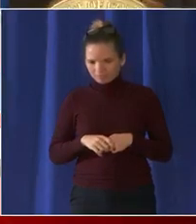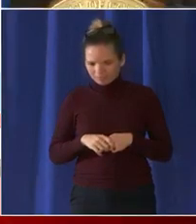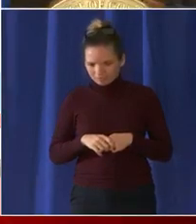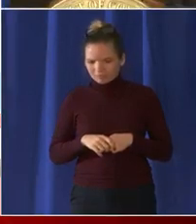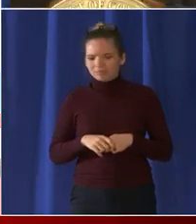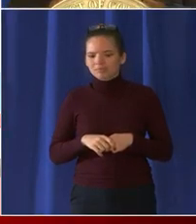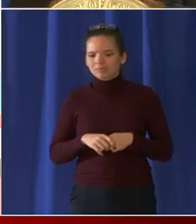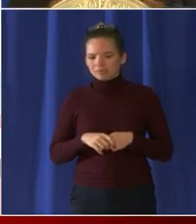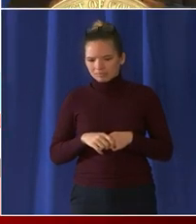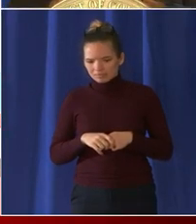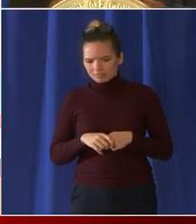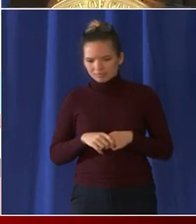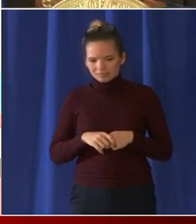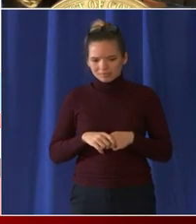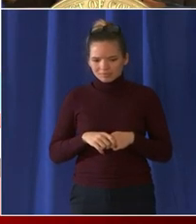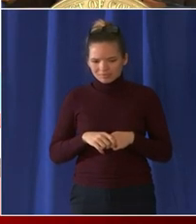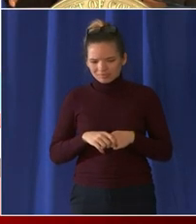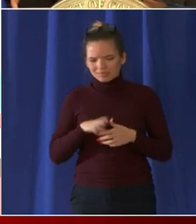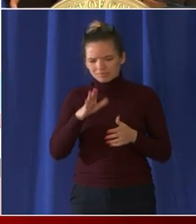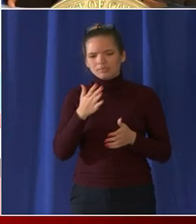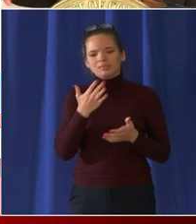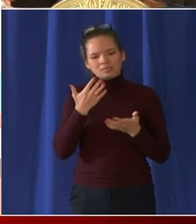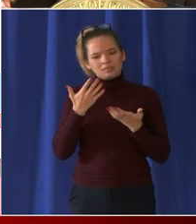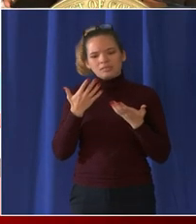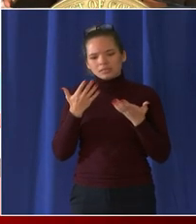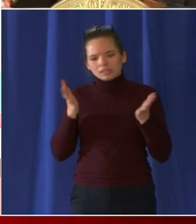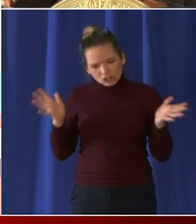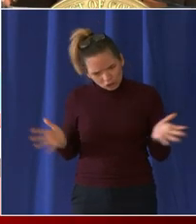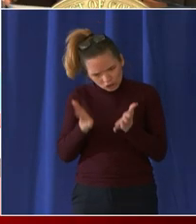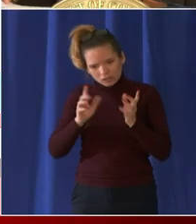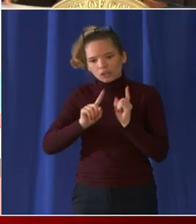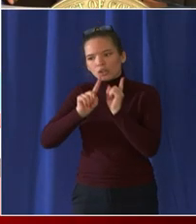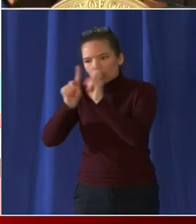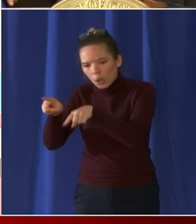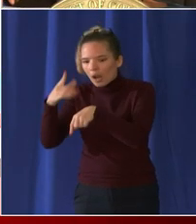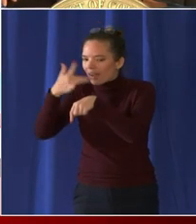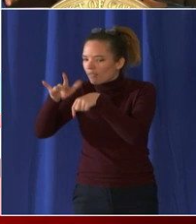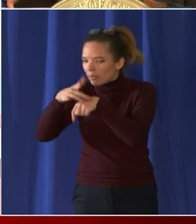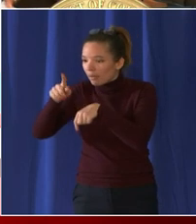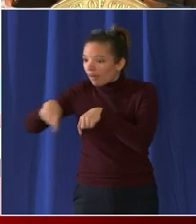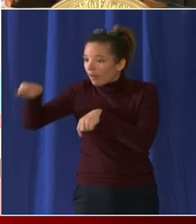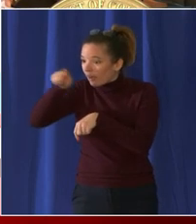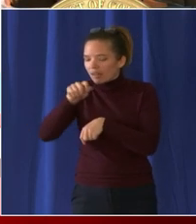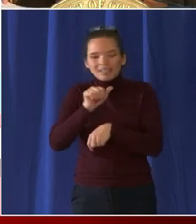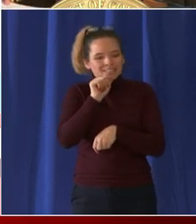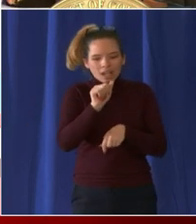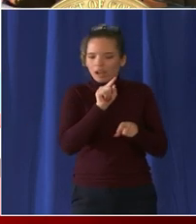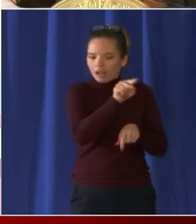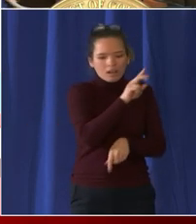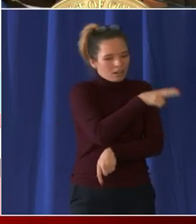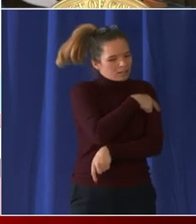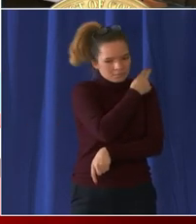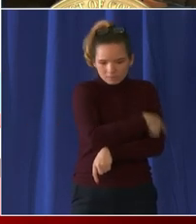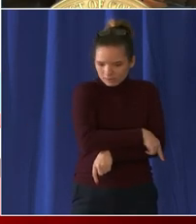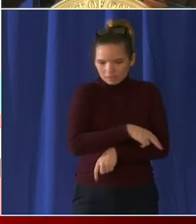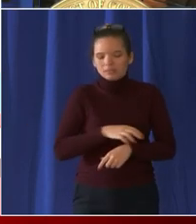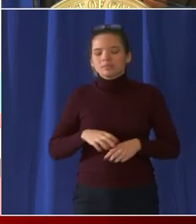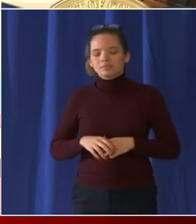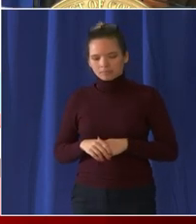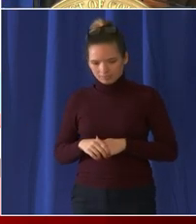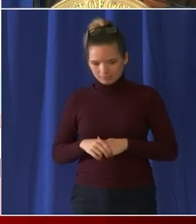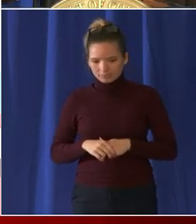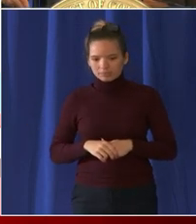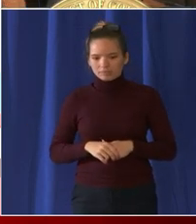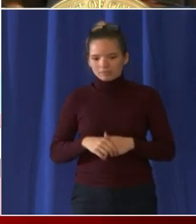there are a lot of free opportunities for testing in the community so please take advantage of those I mentioned already a